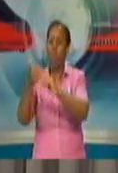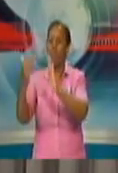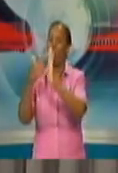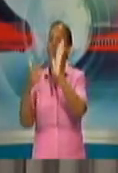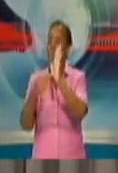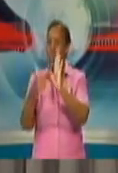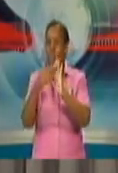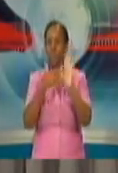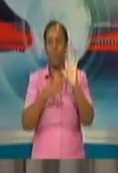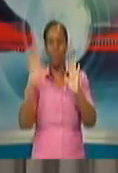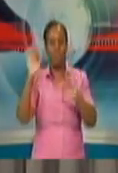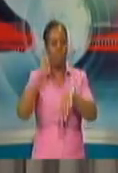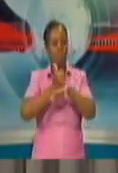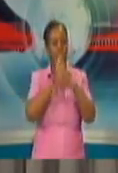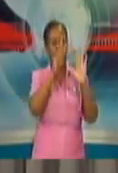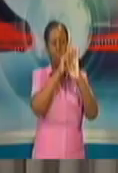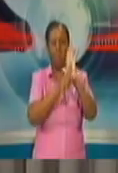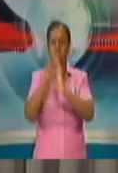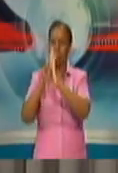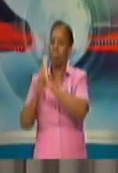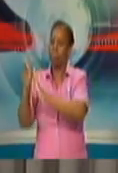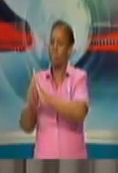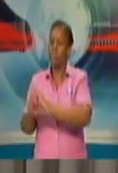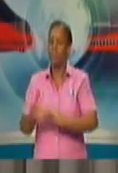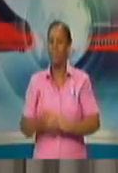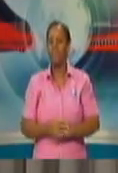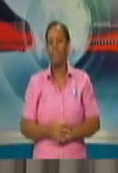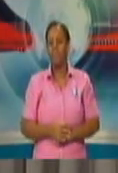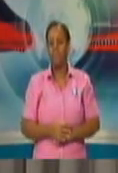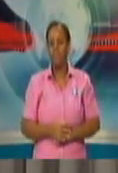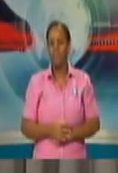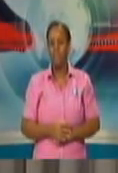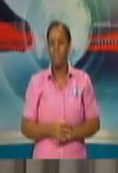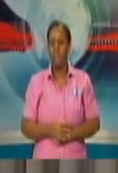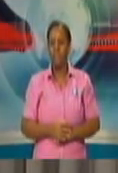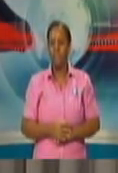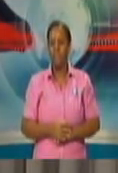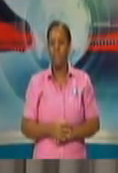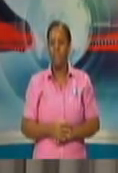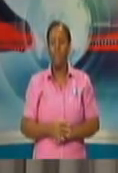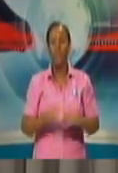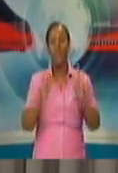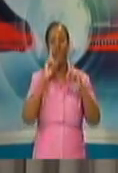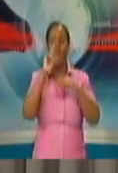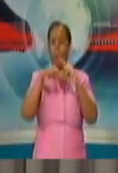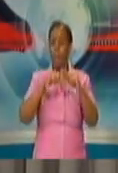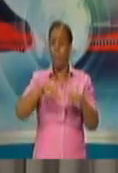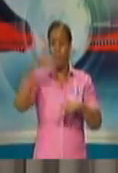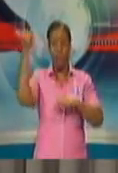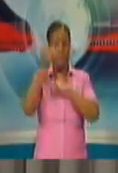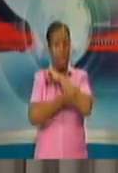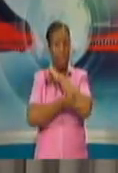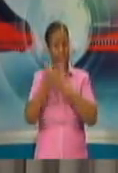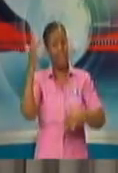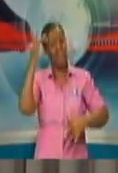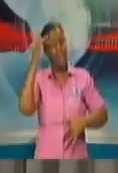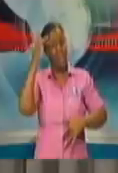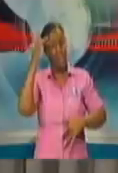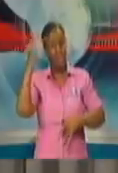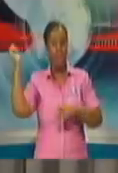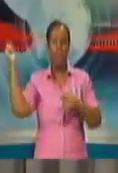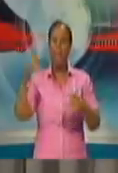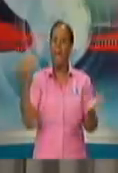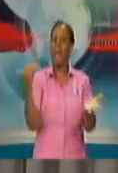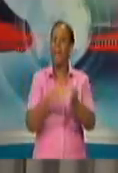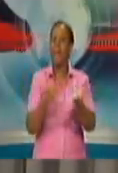Ministry of Health. I spoke about the resurgence of the virus, and the comeback that it's had in China and Singapore,